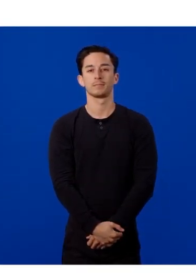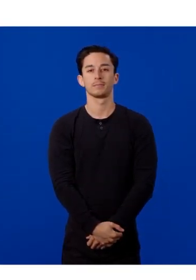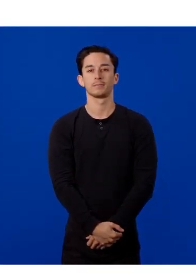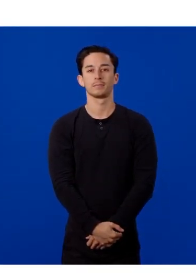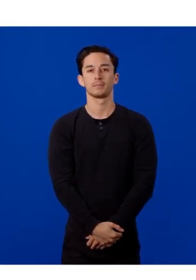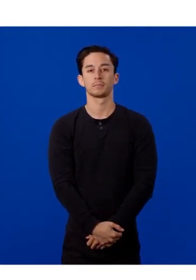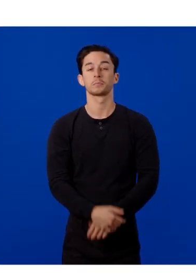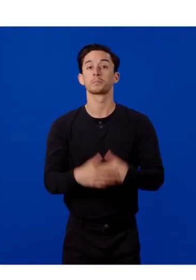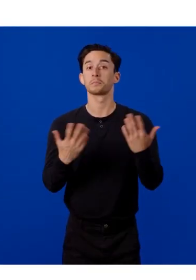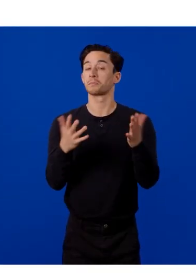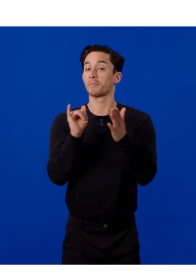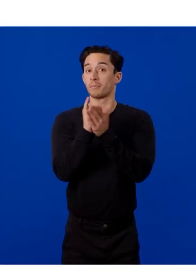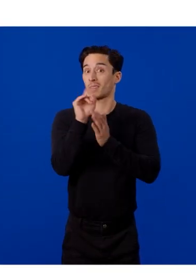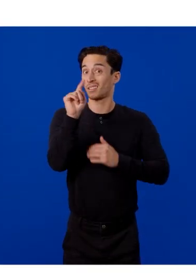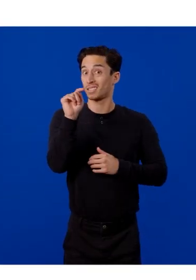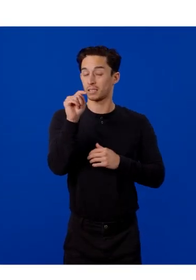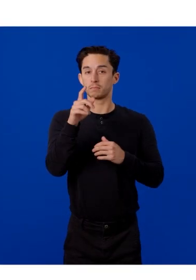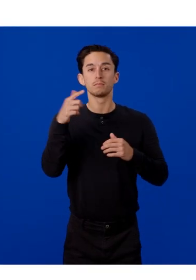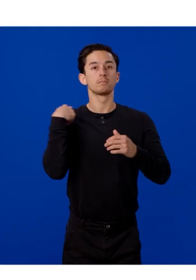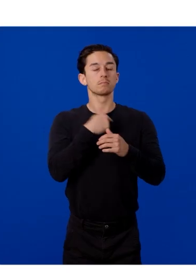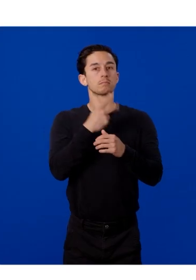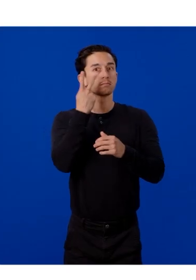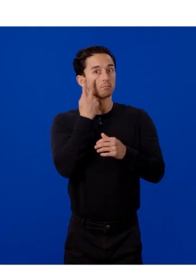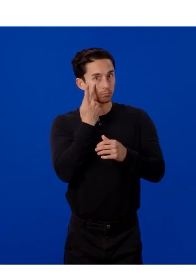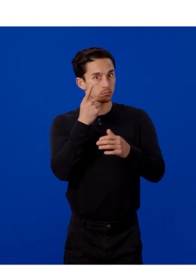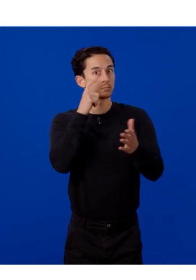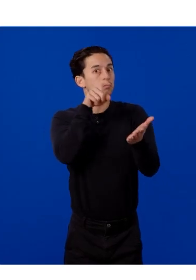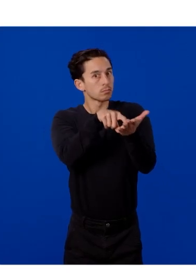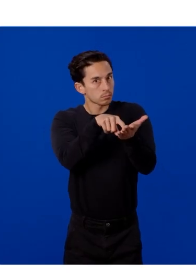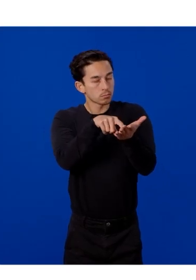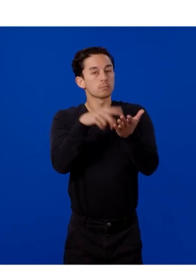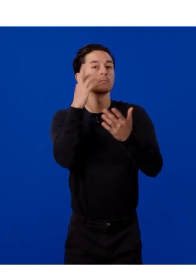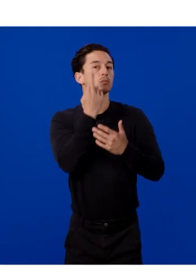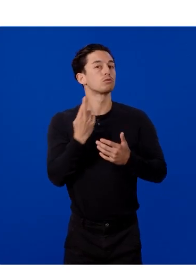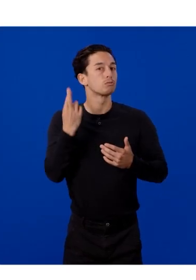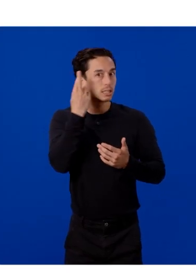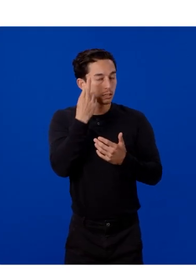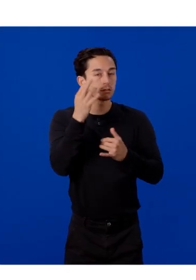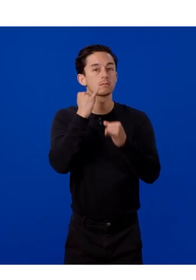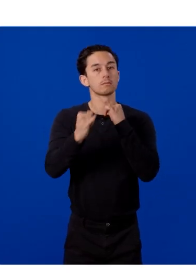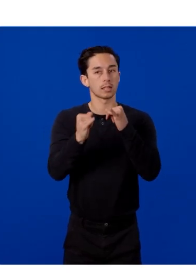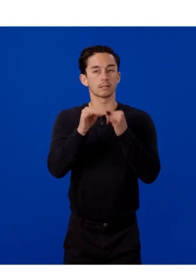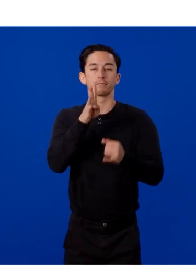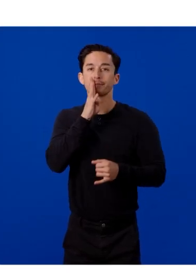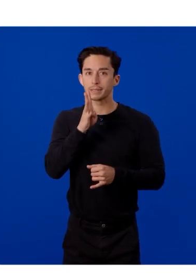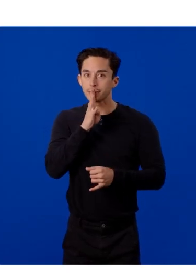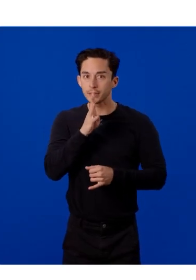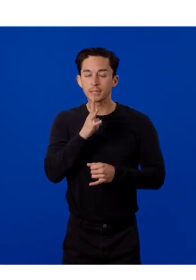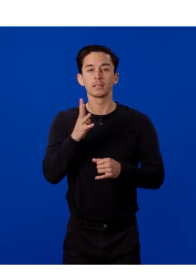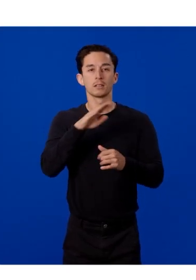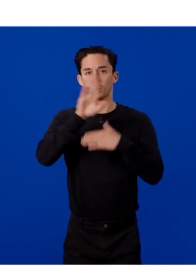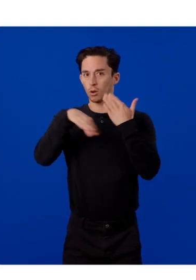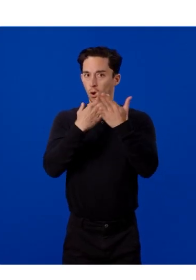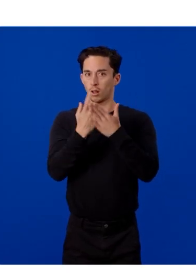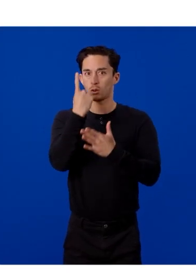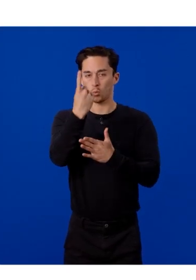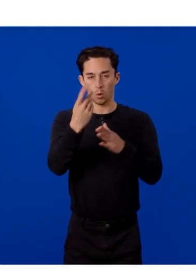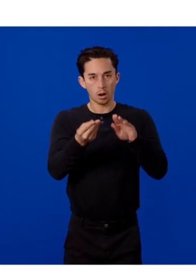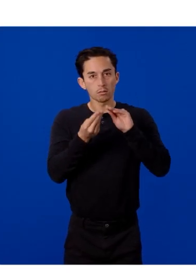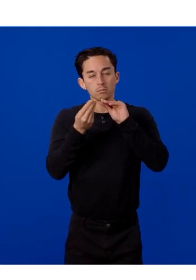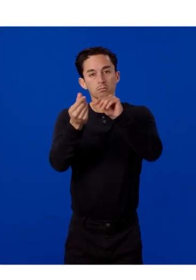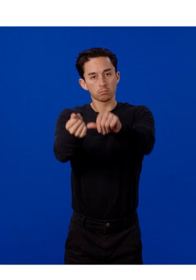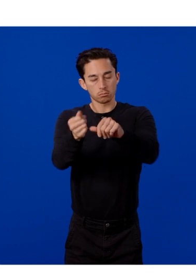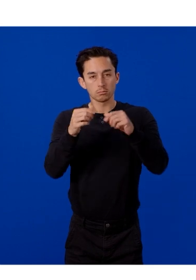And that's it. We've gone from seeing and detecting, to reasoning, and finally to speaking, all in one continuous loop.